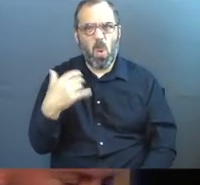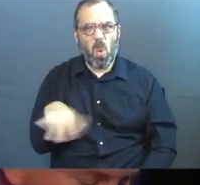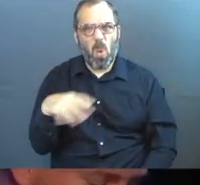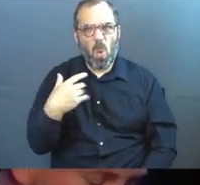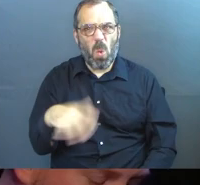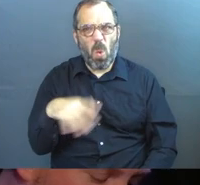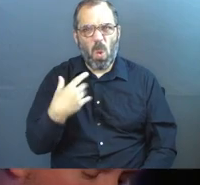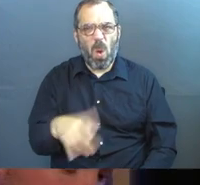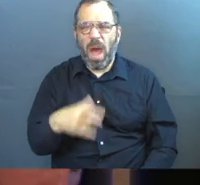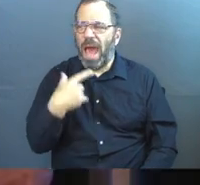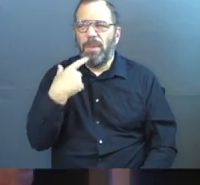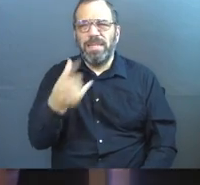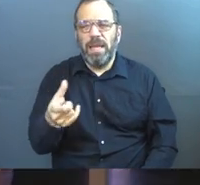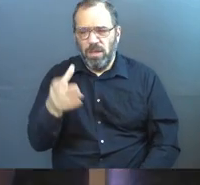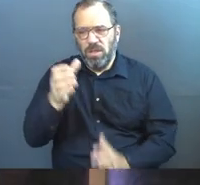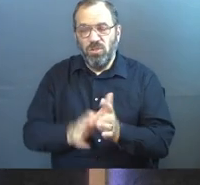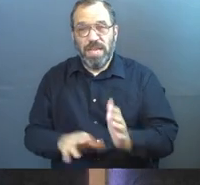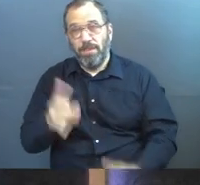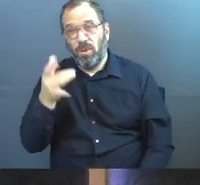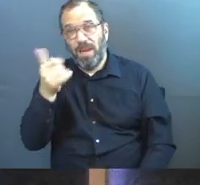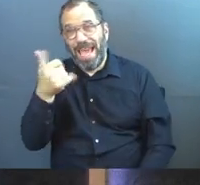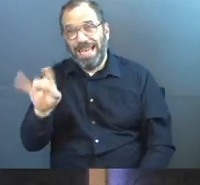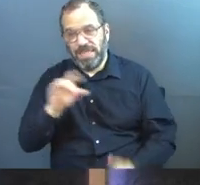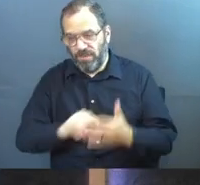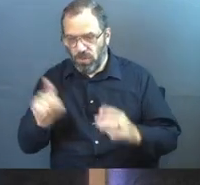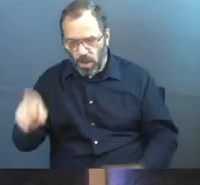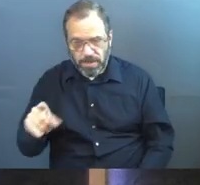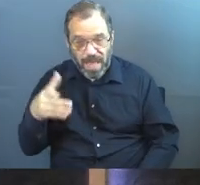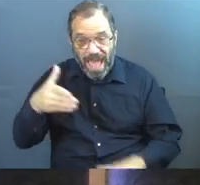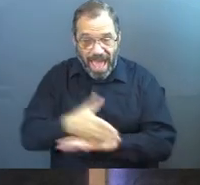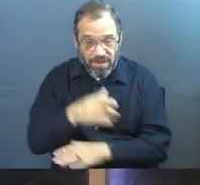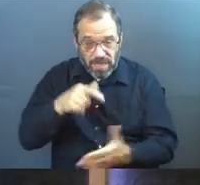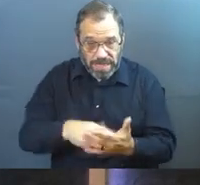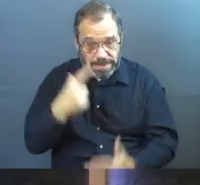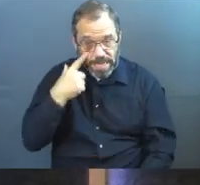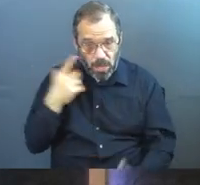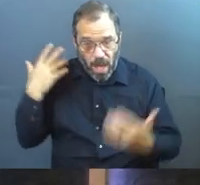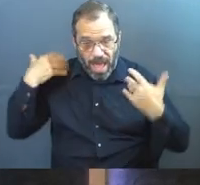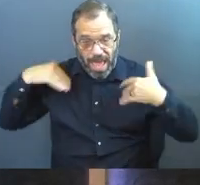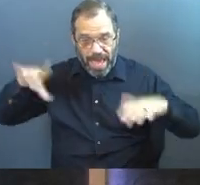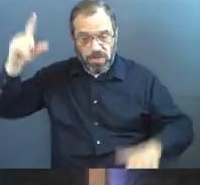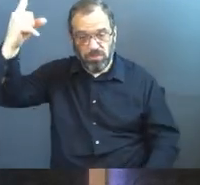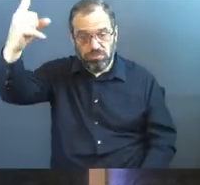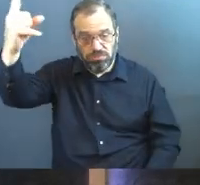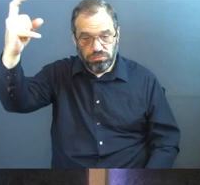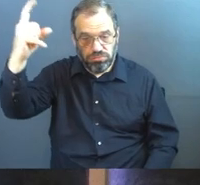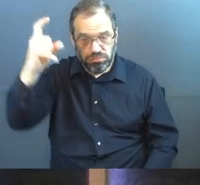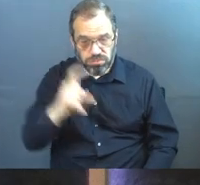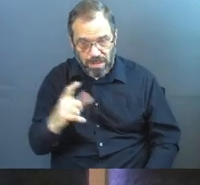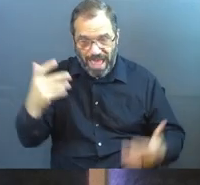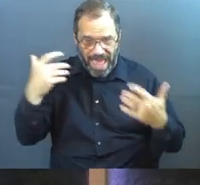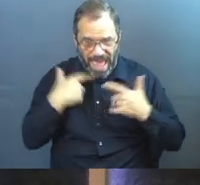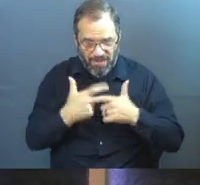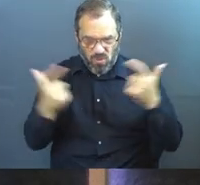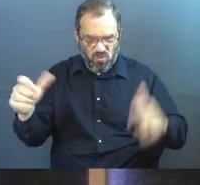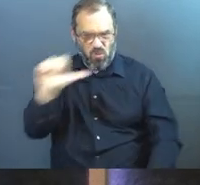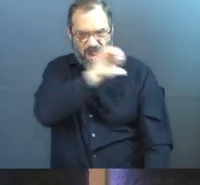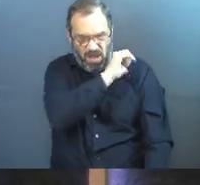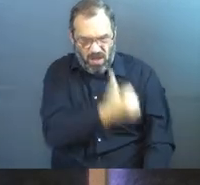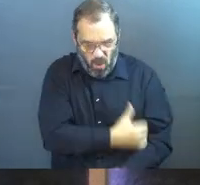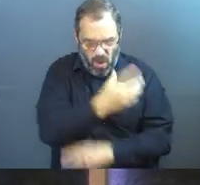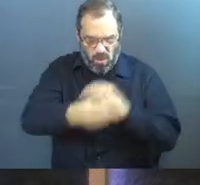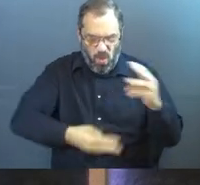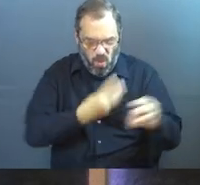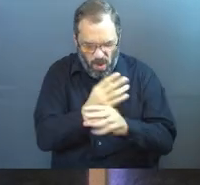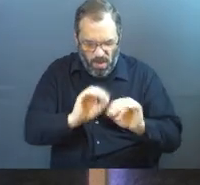city called Babylon, I'm going to give you chapter 18, verse 1. He says, after this, I saw another angel coming down from heaven, having great authority, and the earth